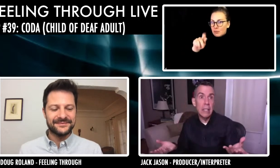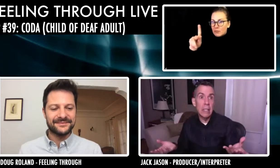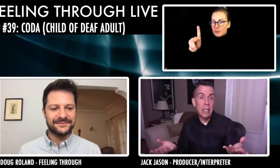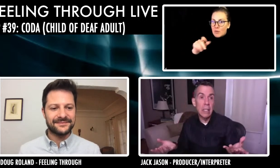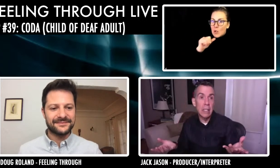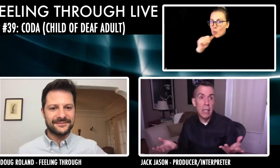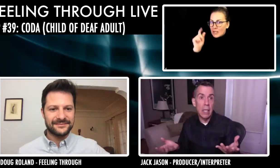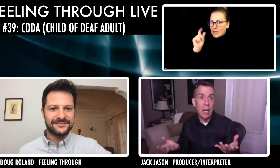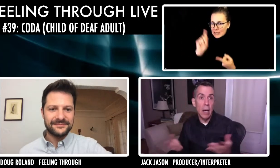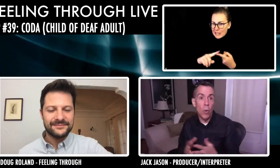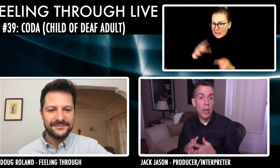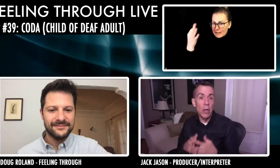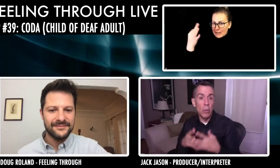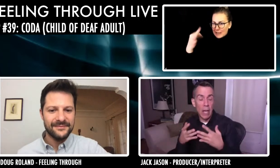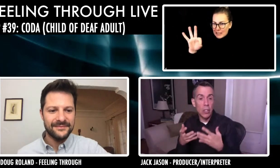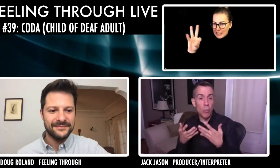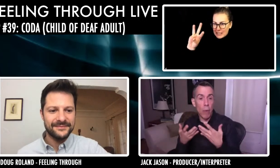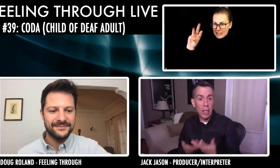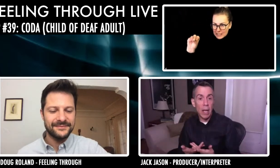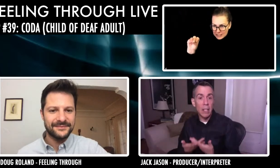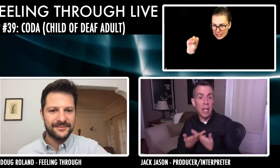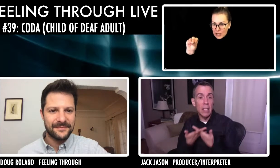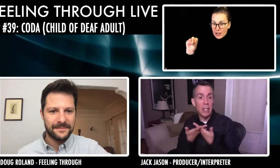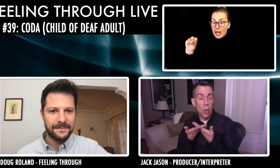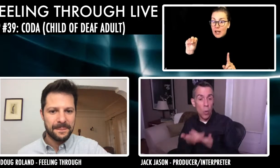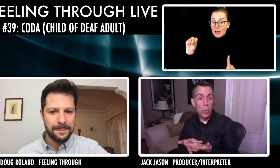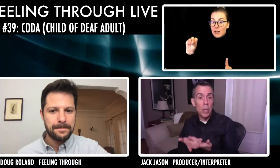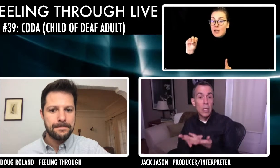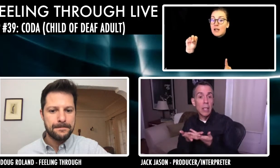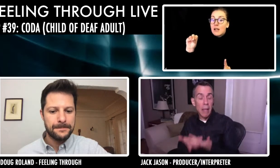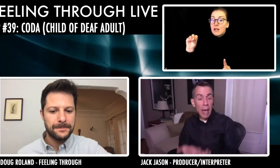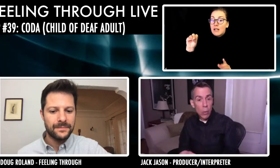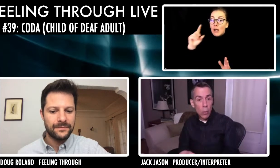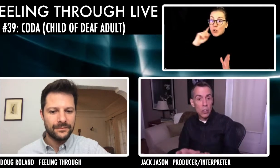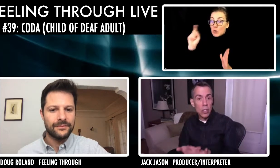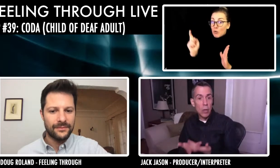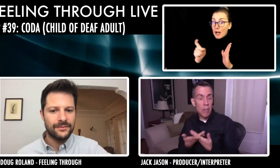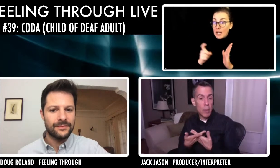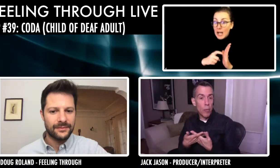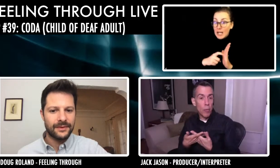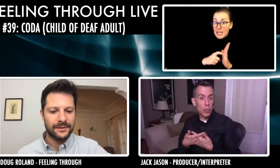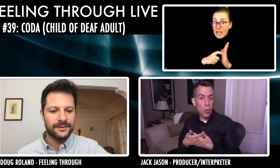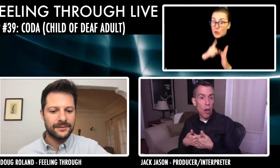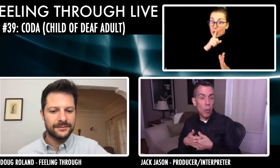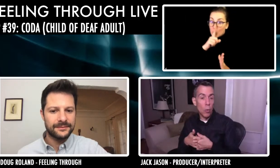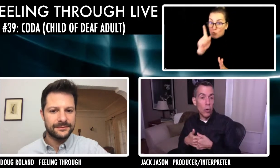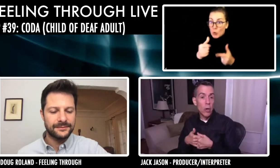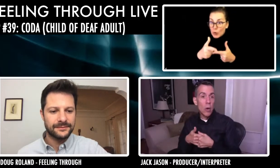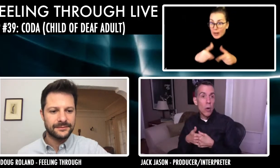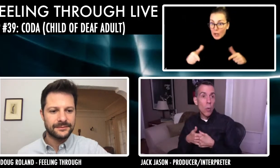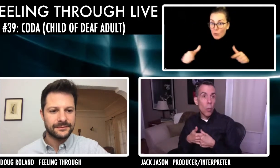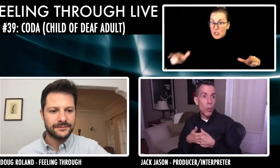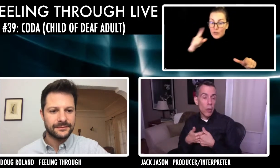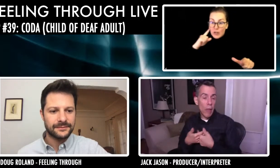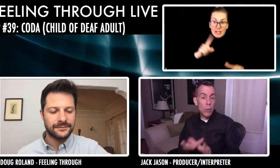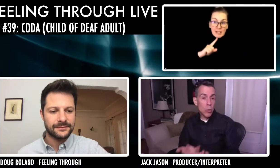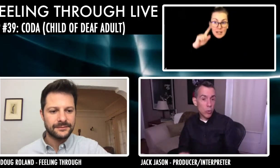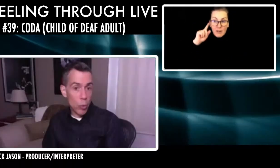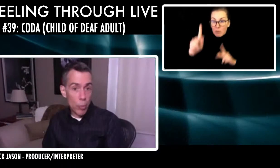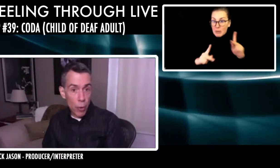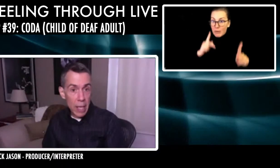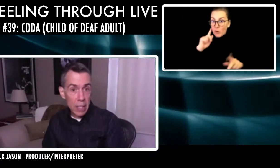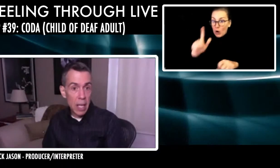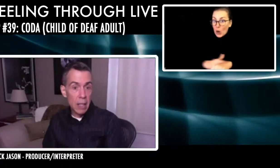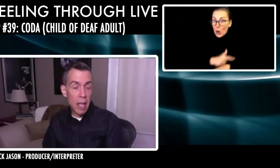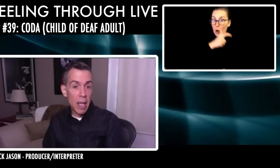like 1960, uh, where it was actually recognized as its own language. know, deaf people for so long were, their language